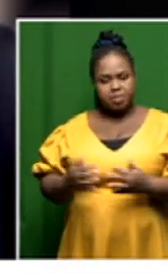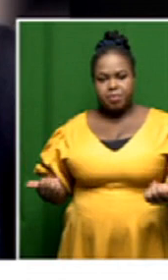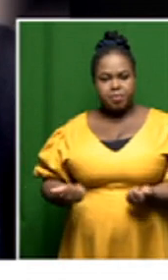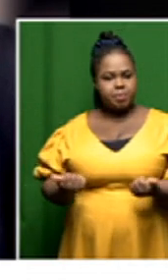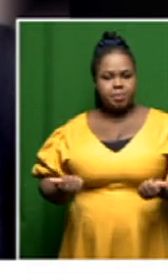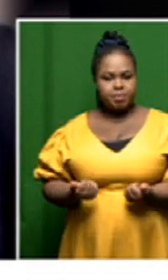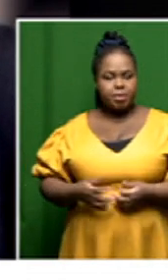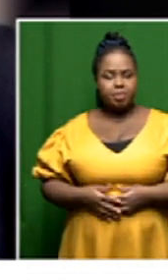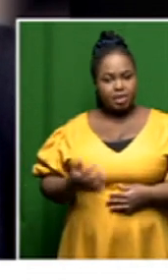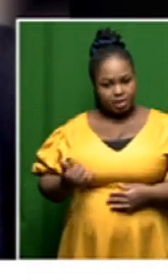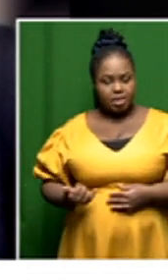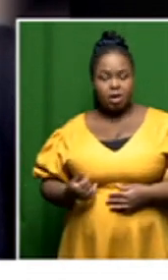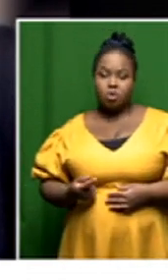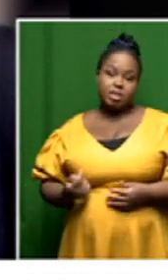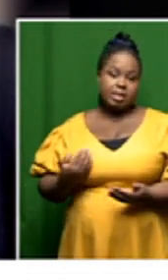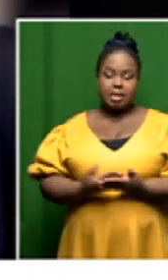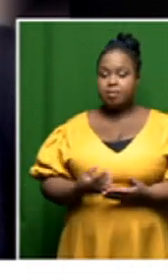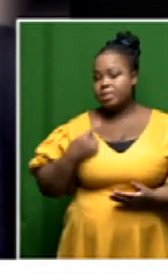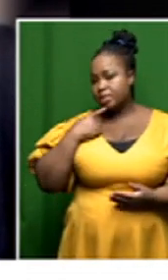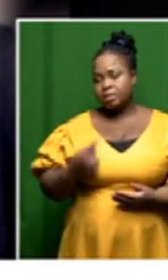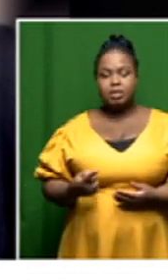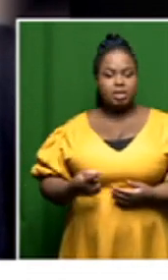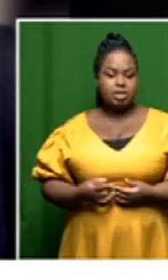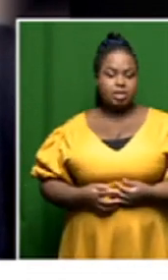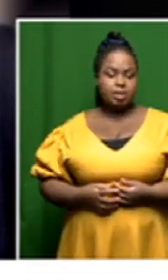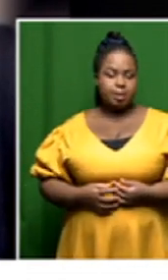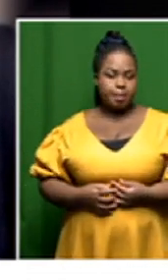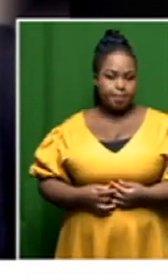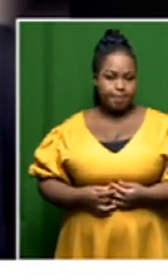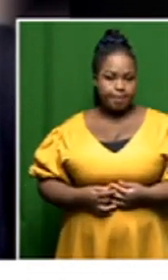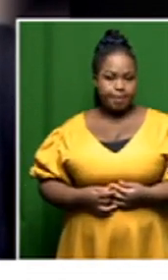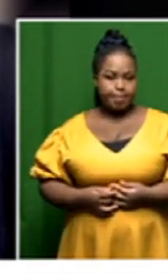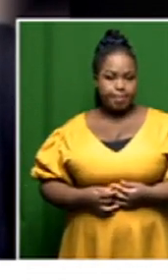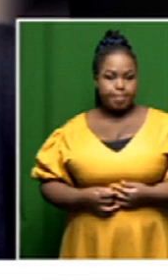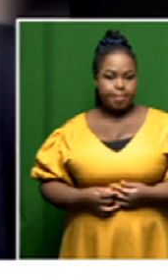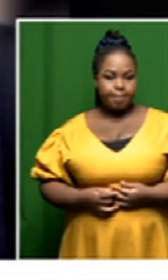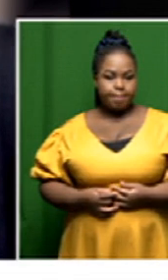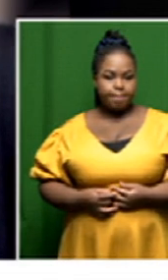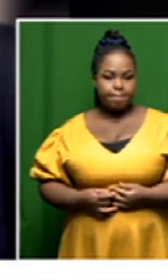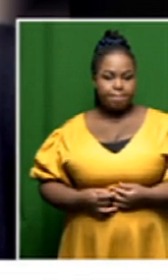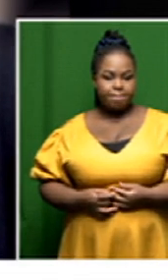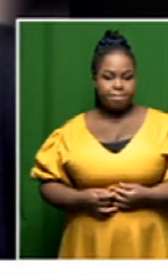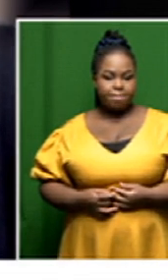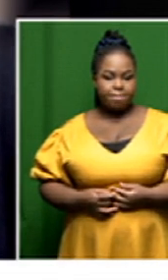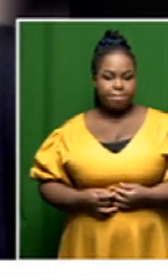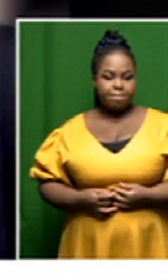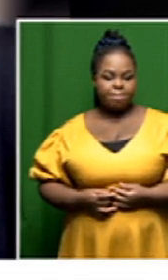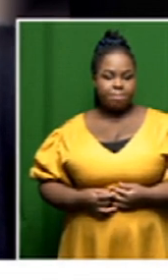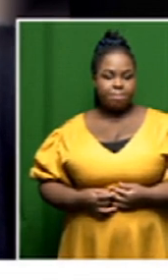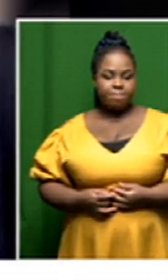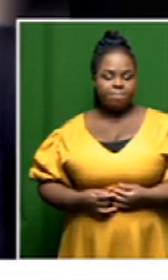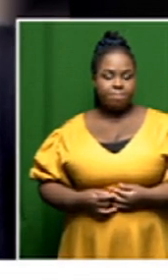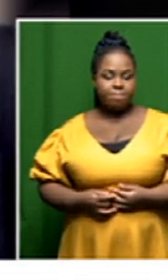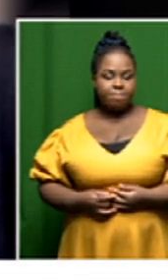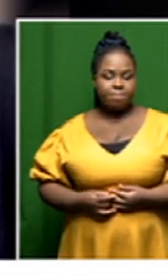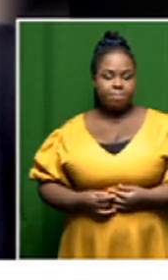this uh claim to um uh uh what one could refer to what was